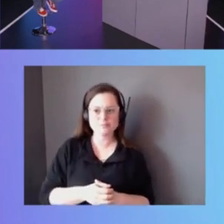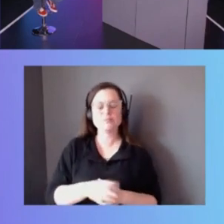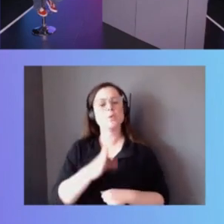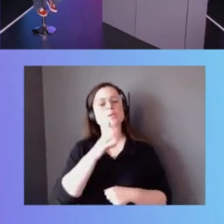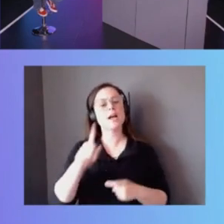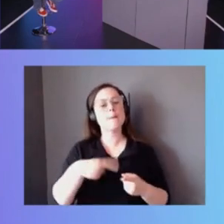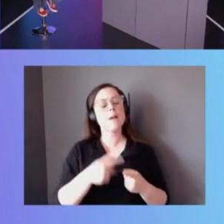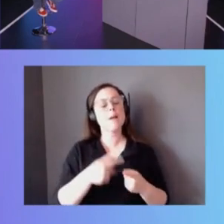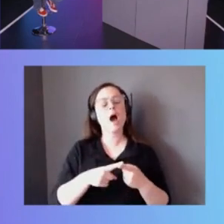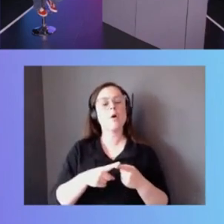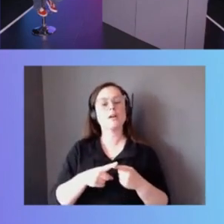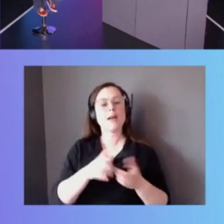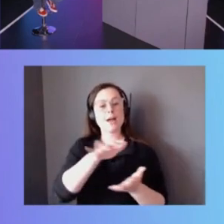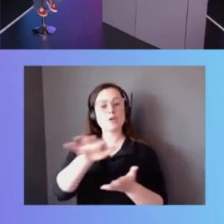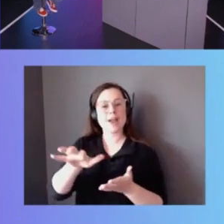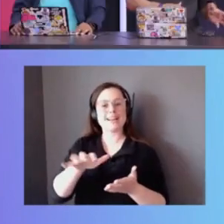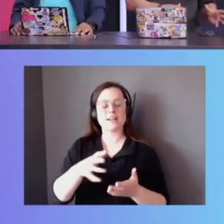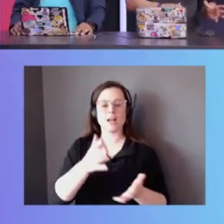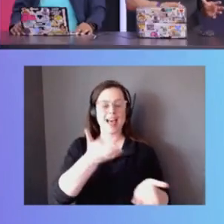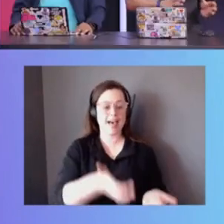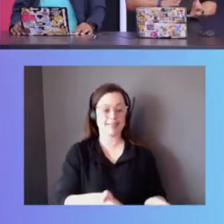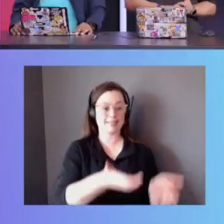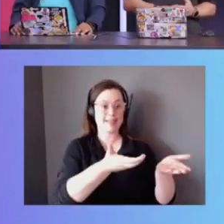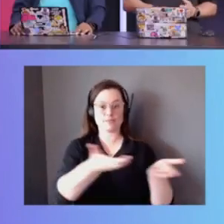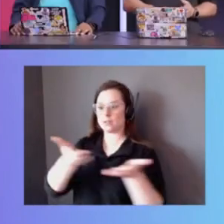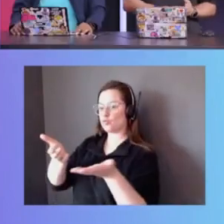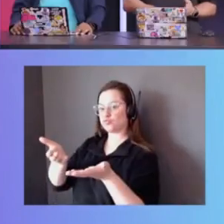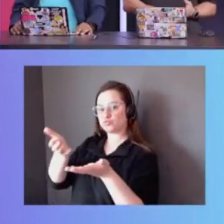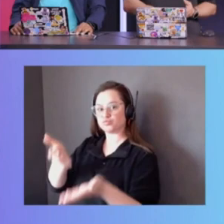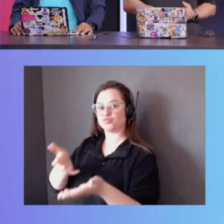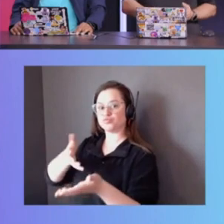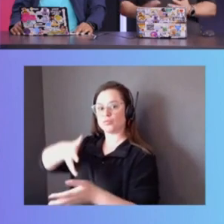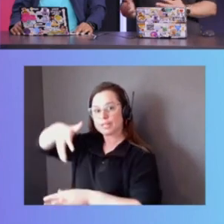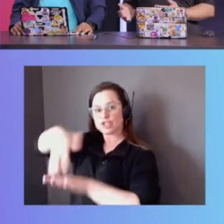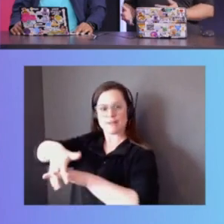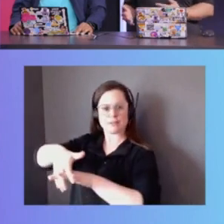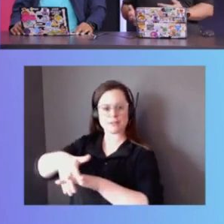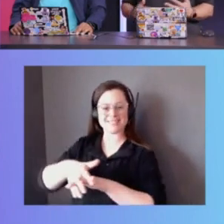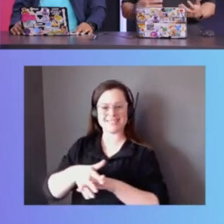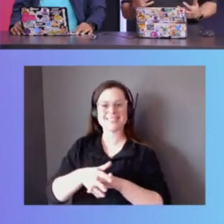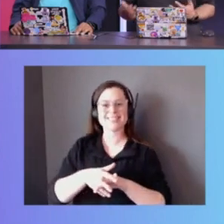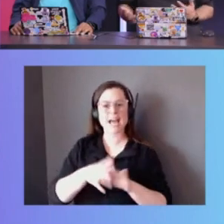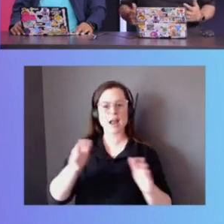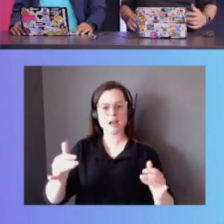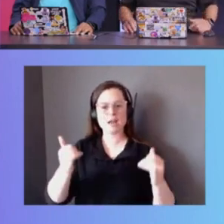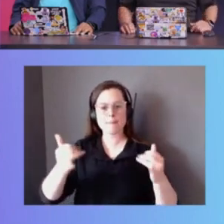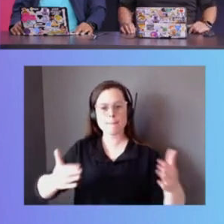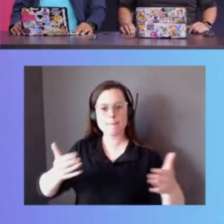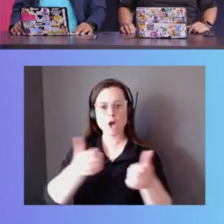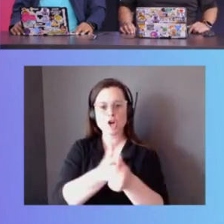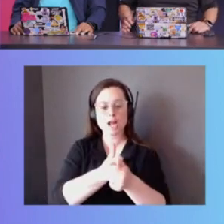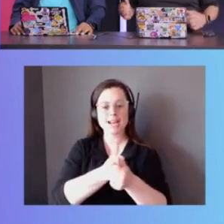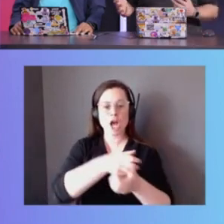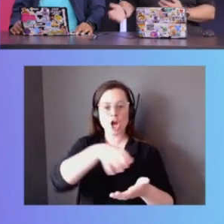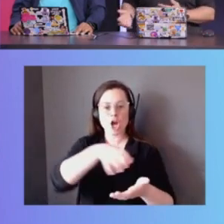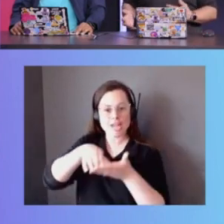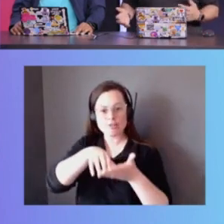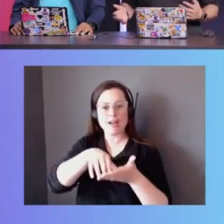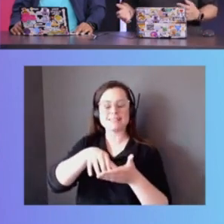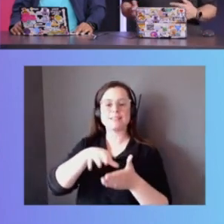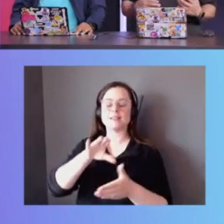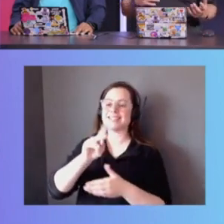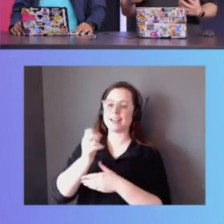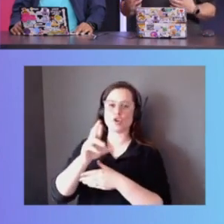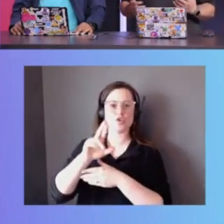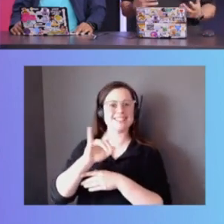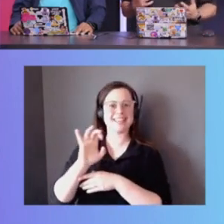workloads, we say lift and shift. You can think about lift and shift first, and then look at modernizing, right? Yeah. Tenderizing, serverless, and everything like that. So, in your example